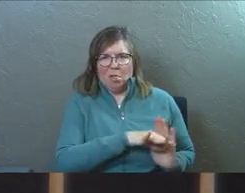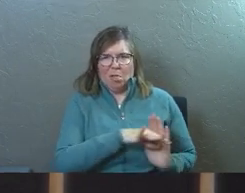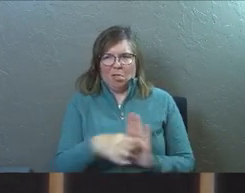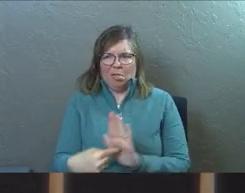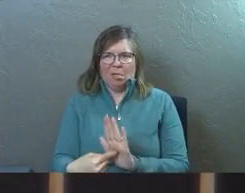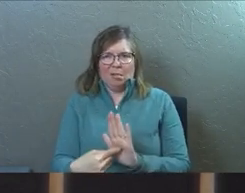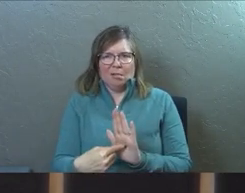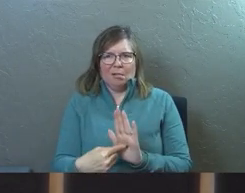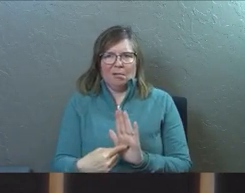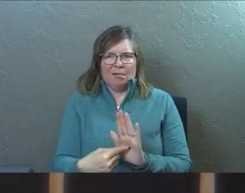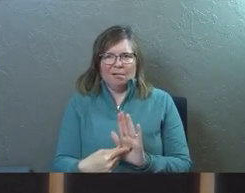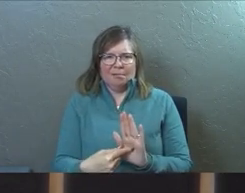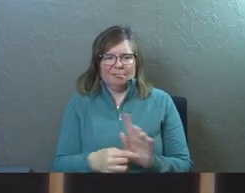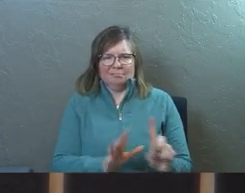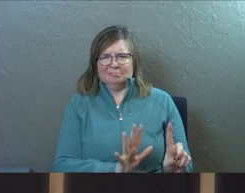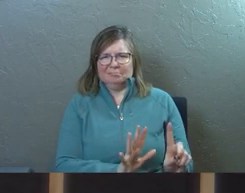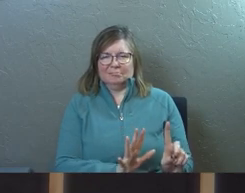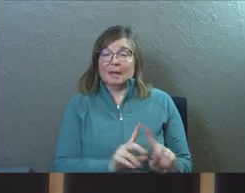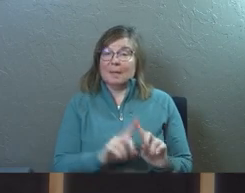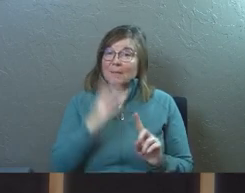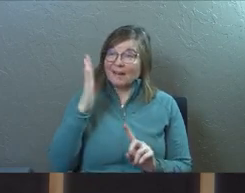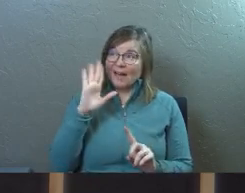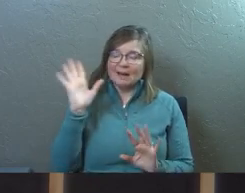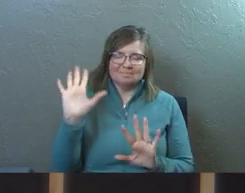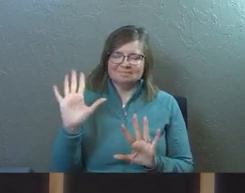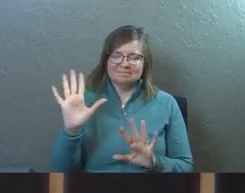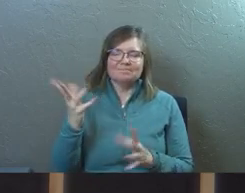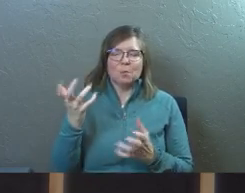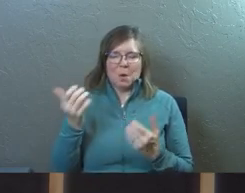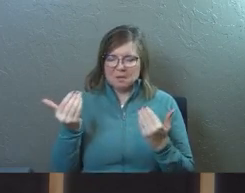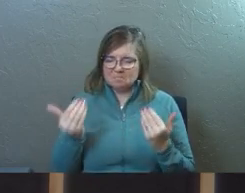poster child, but God did.